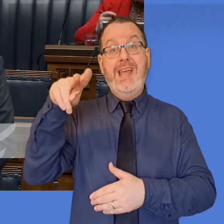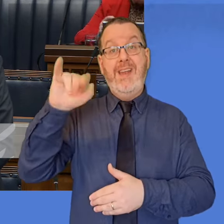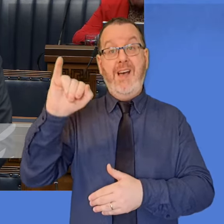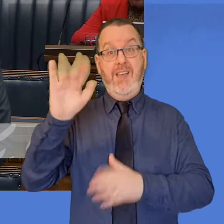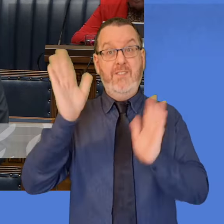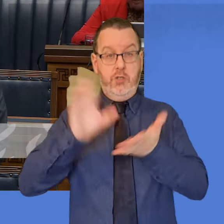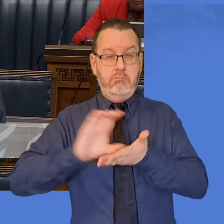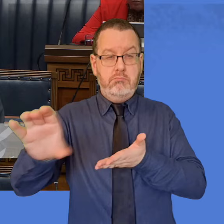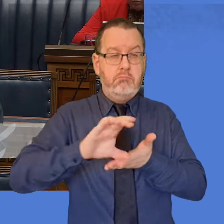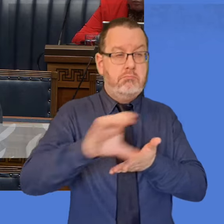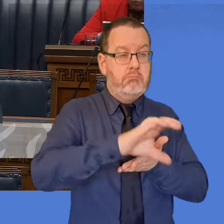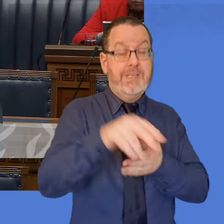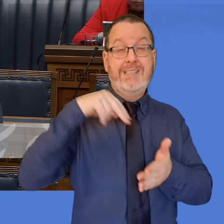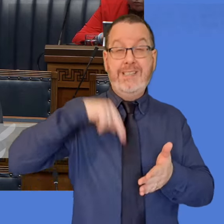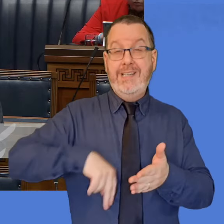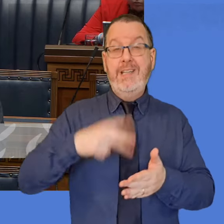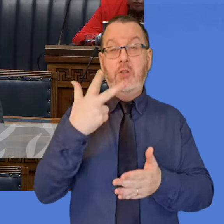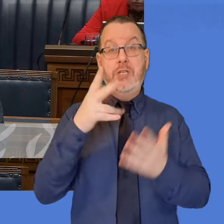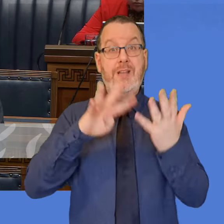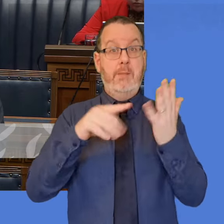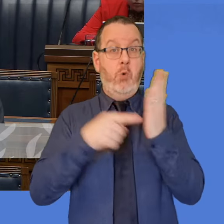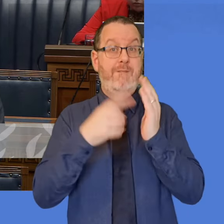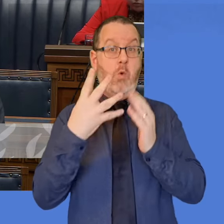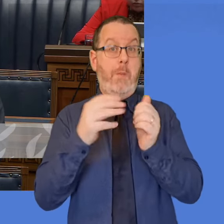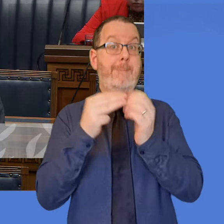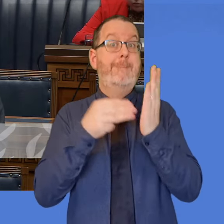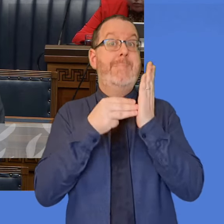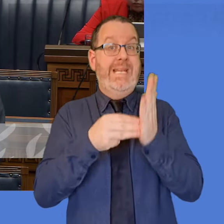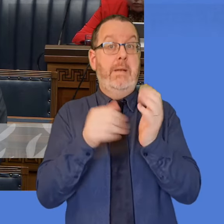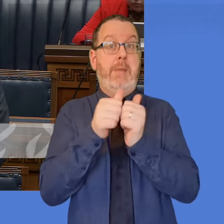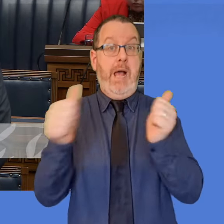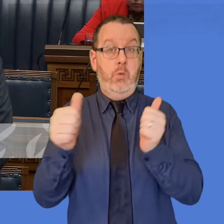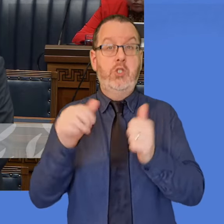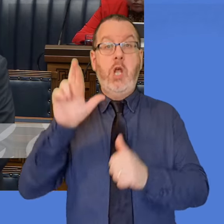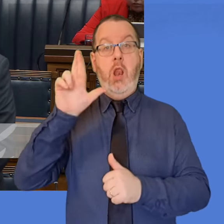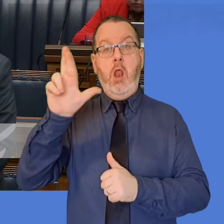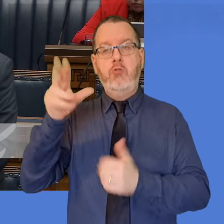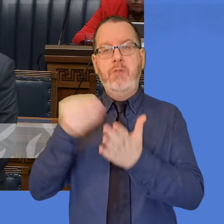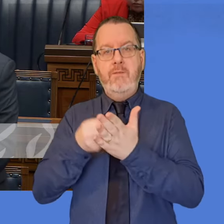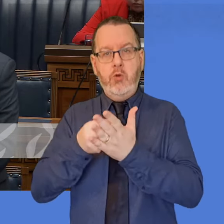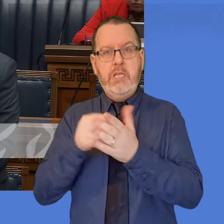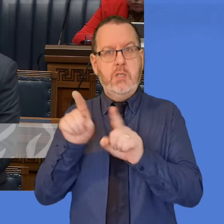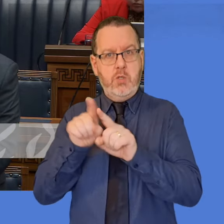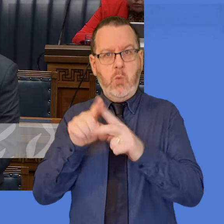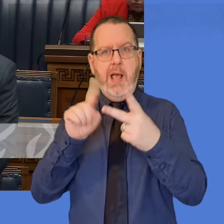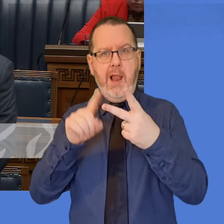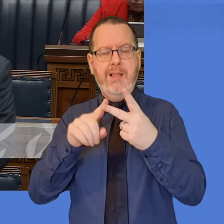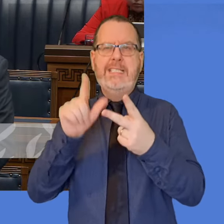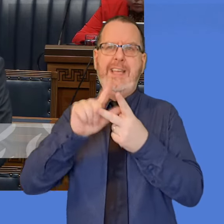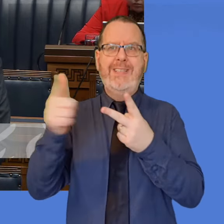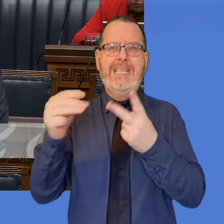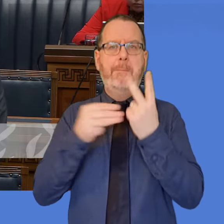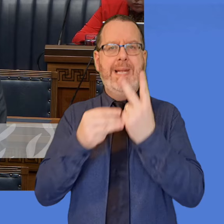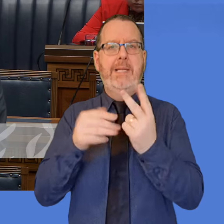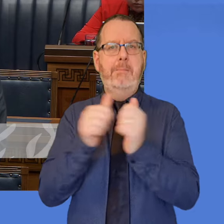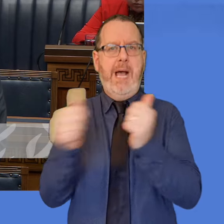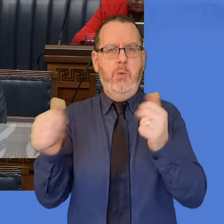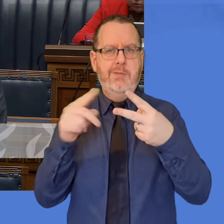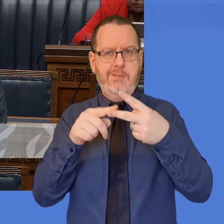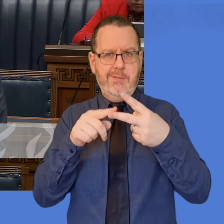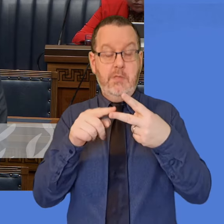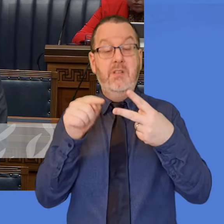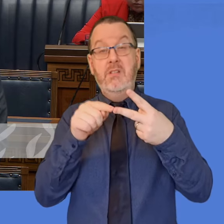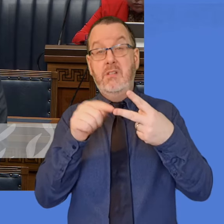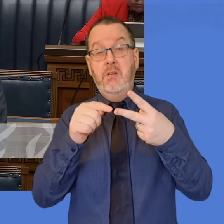lottery funding of just over £17 million. This funding consisted of 3,394 grant awards to over 1